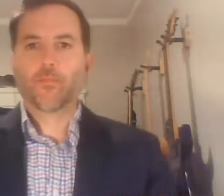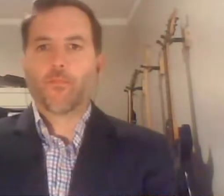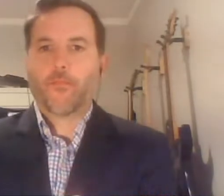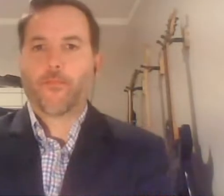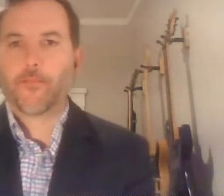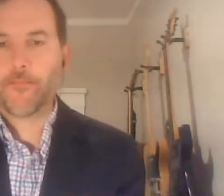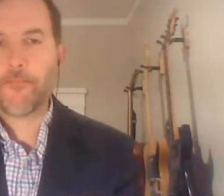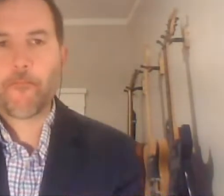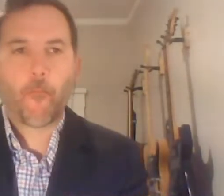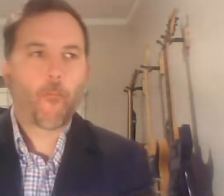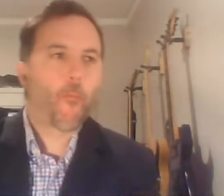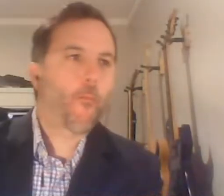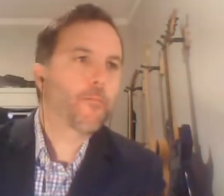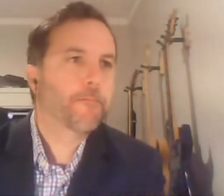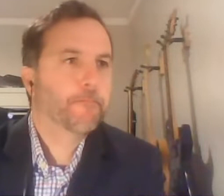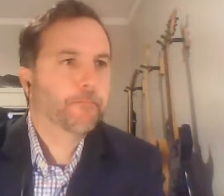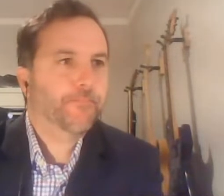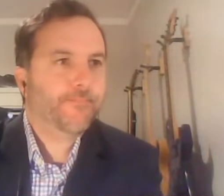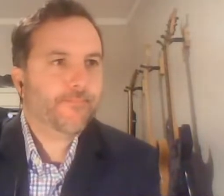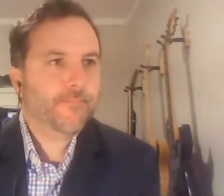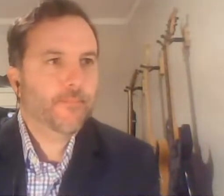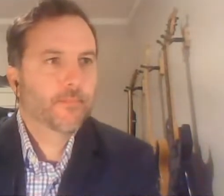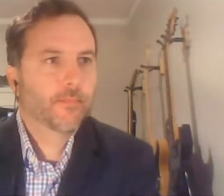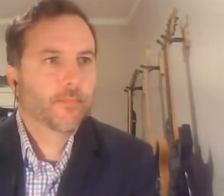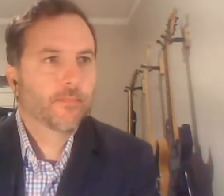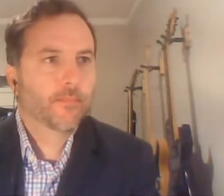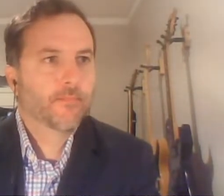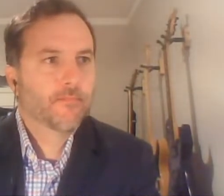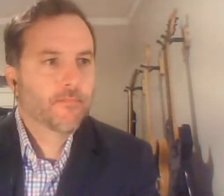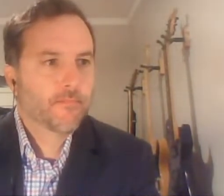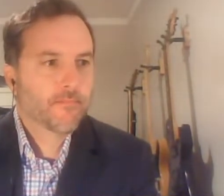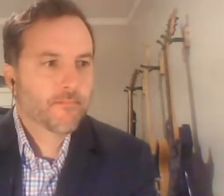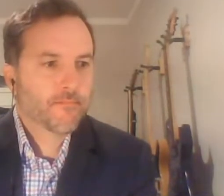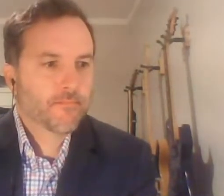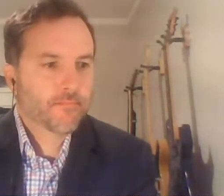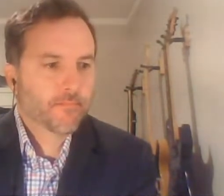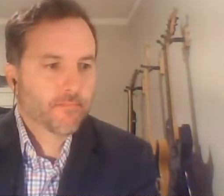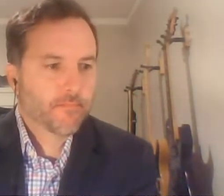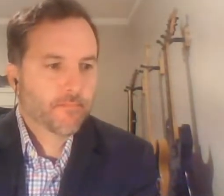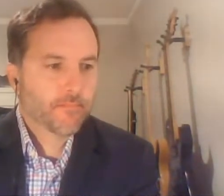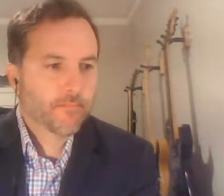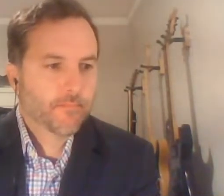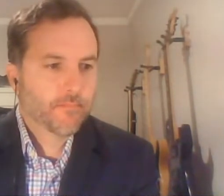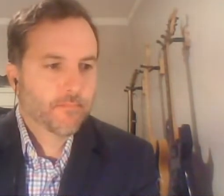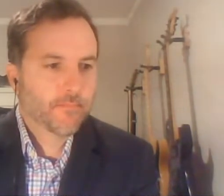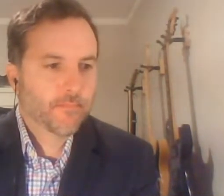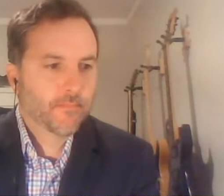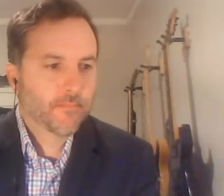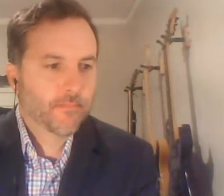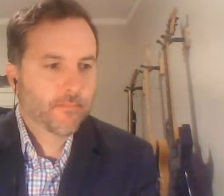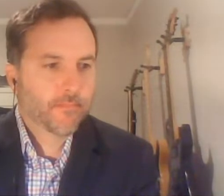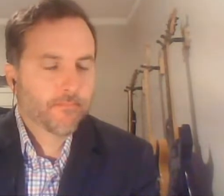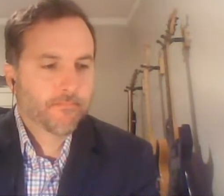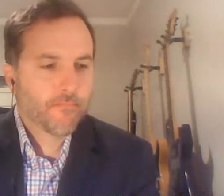Okay, it's now 10 o'clock, so we'll go ahead and get our webinar on COVID-19 and long-term care